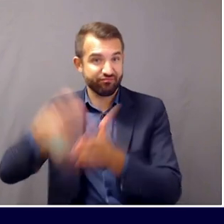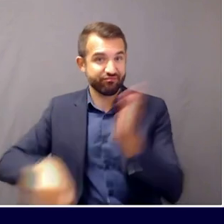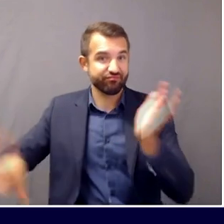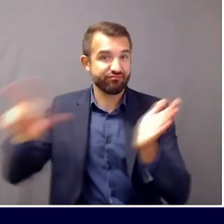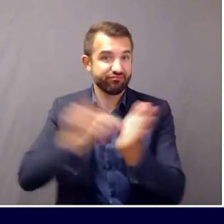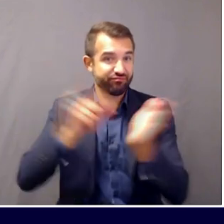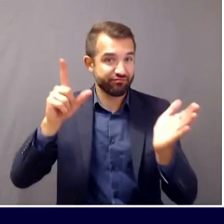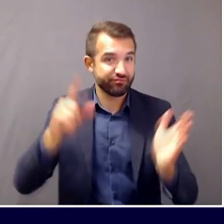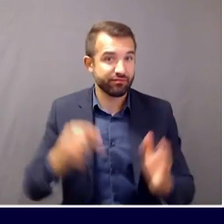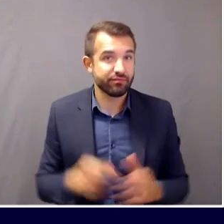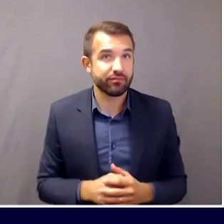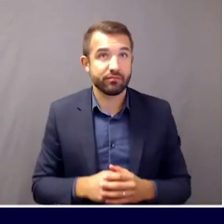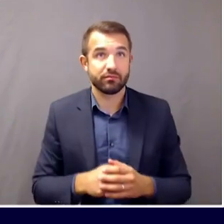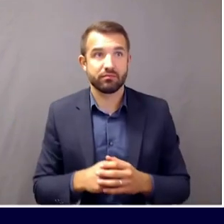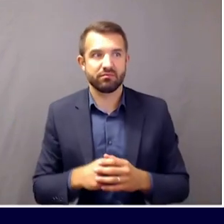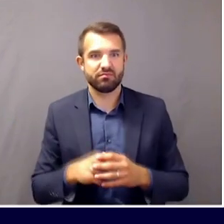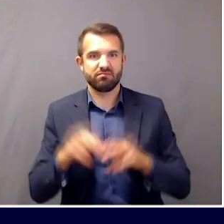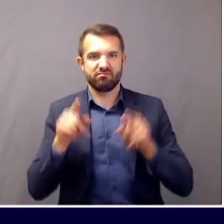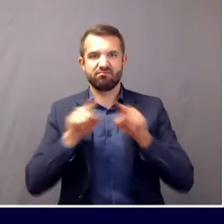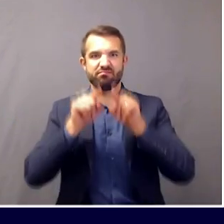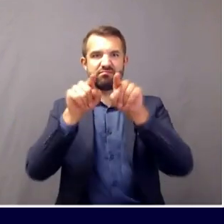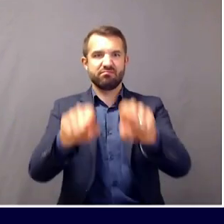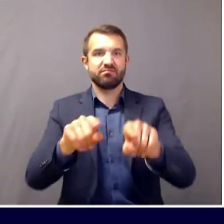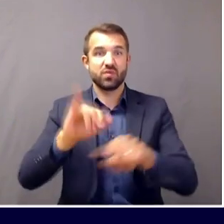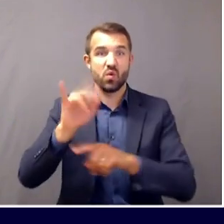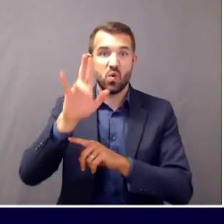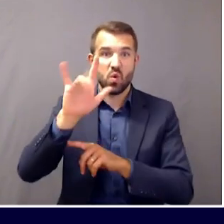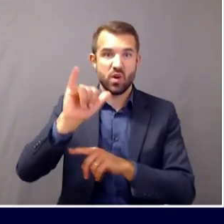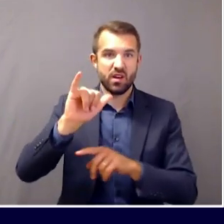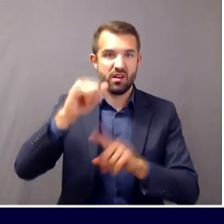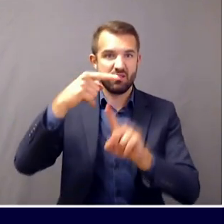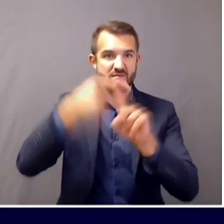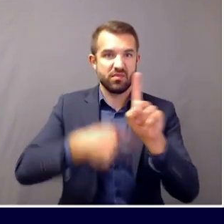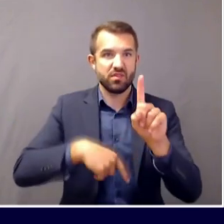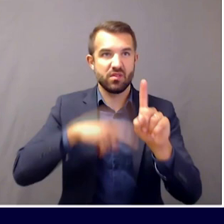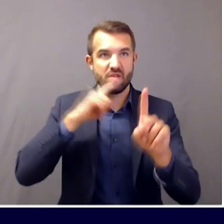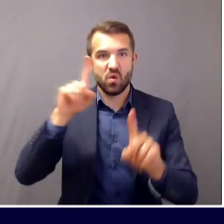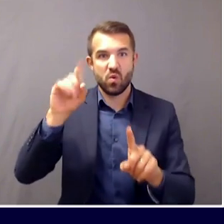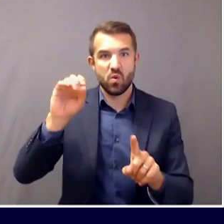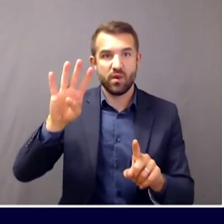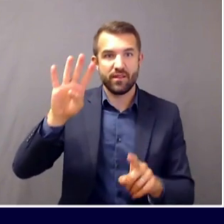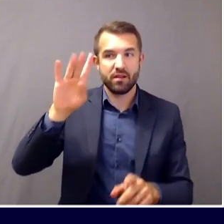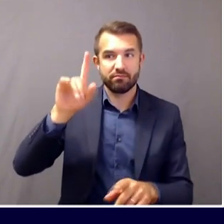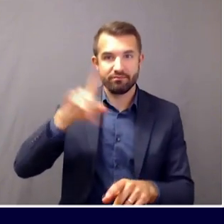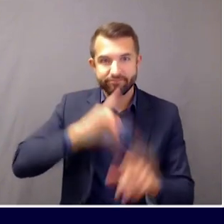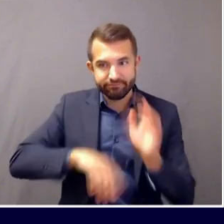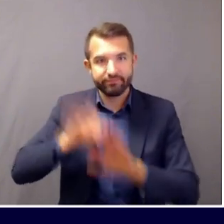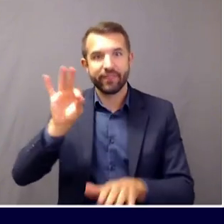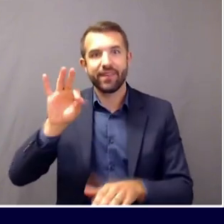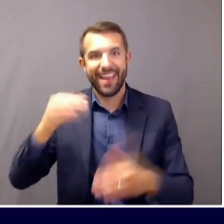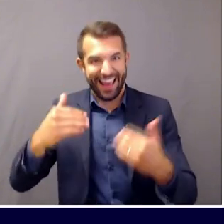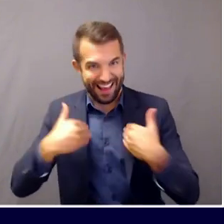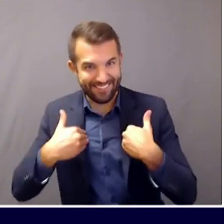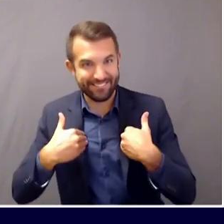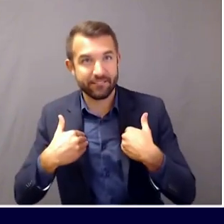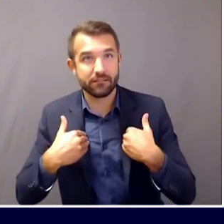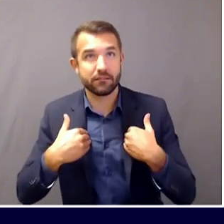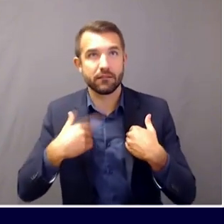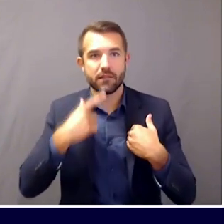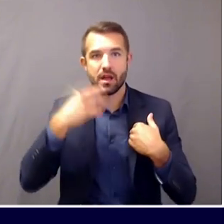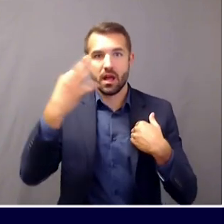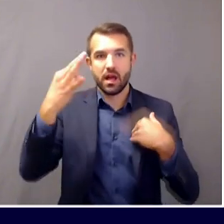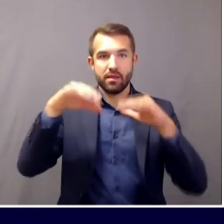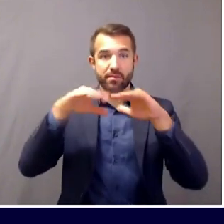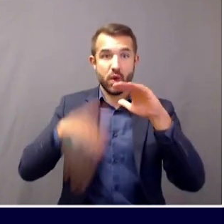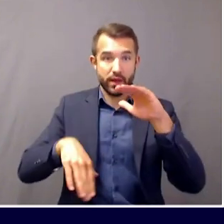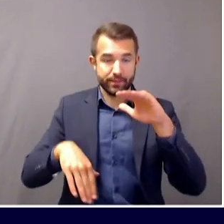there were 104 cases in Maine in children 19 years of age and younger throughout that same time period. Of those,